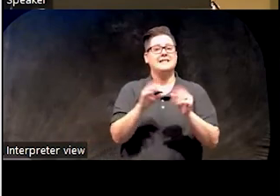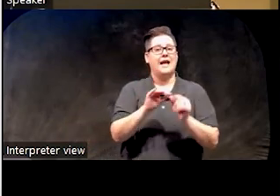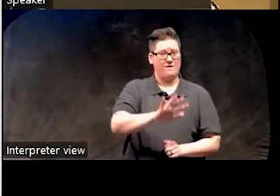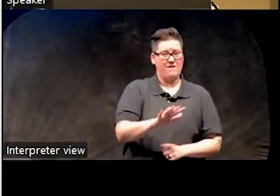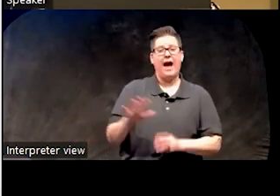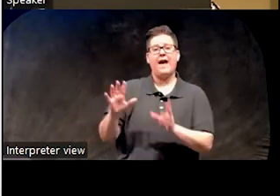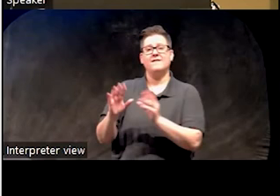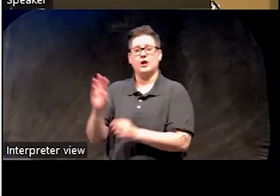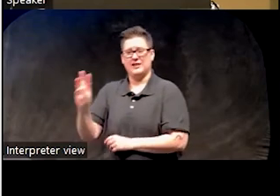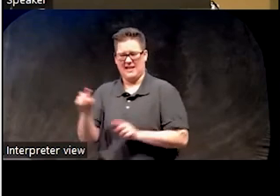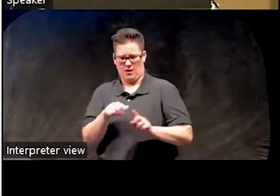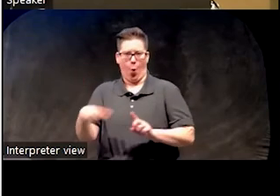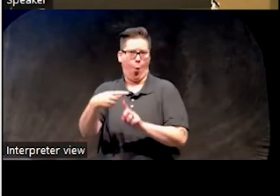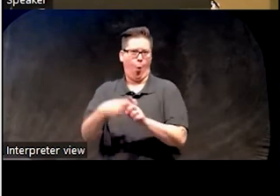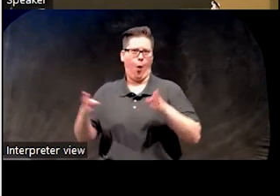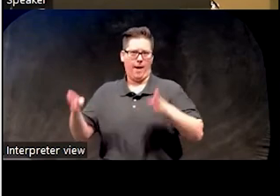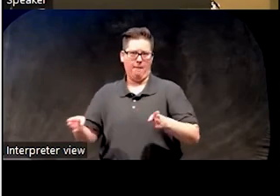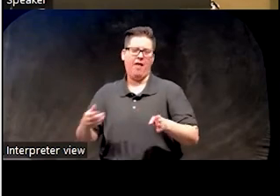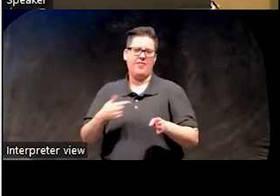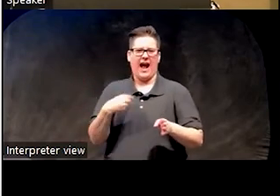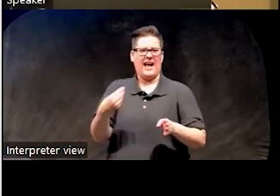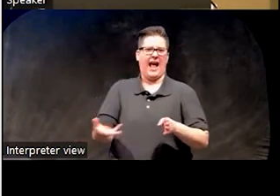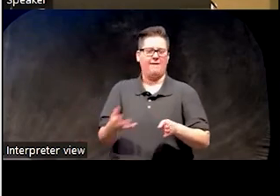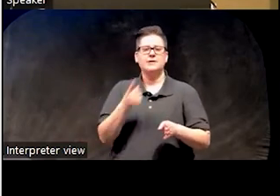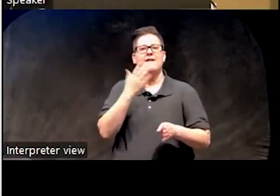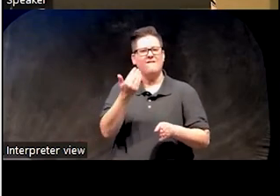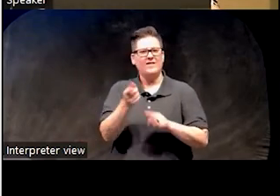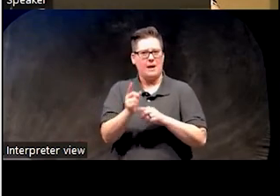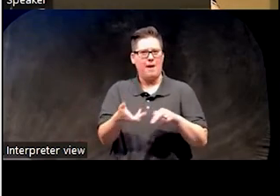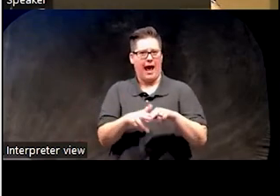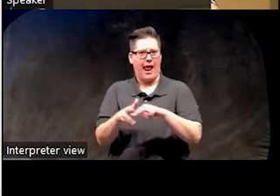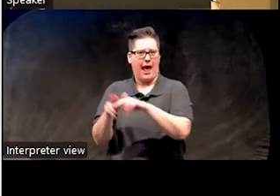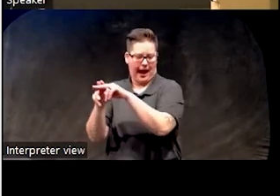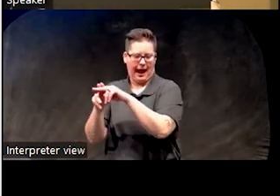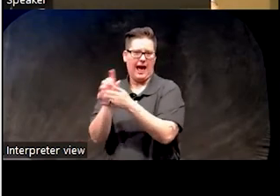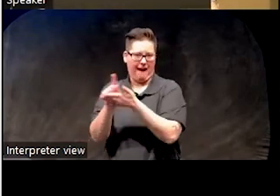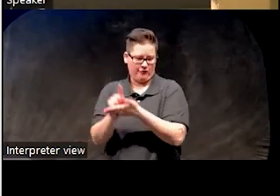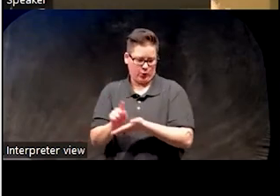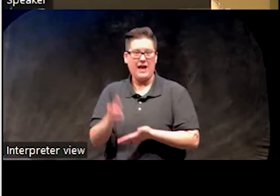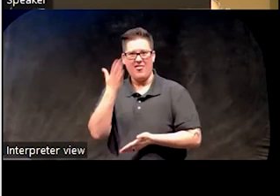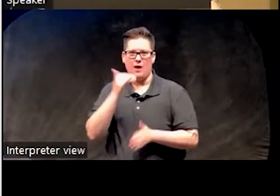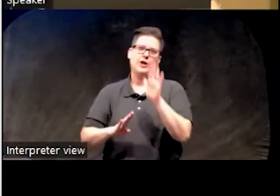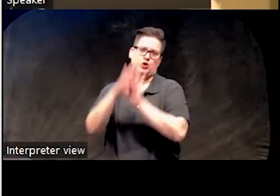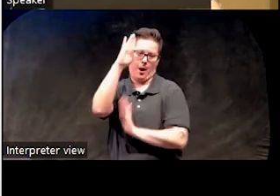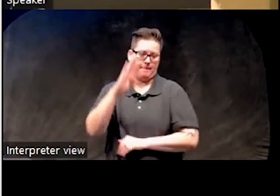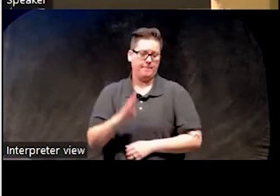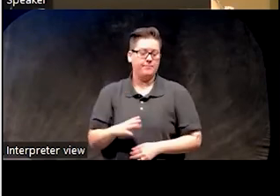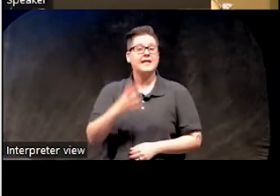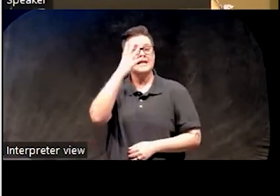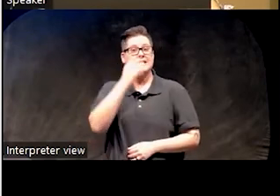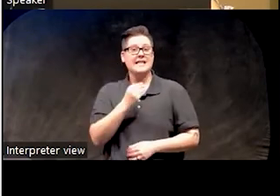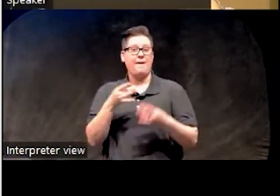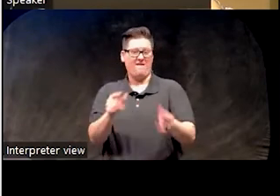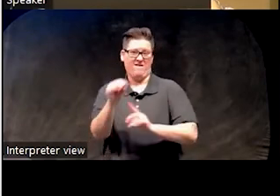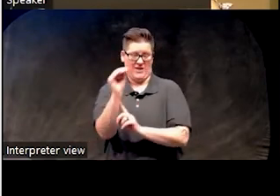15 minutes earlier about once a week. So that's why there's a big jump. Um, in terms of sleep efficiency, you can see the pattern, um,